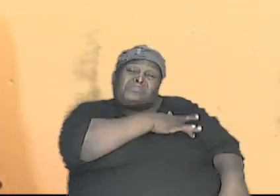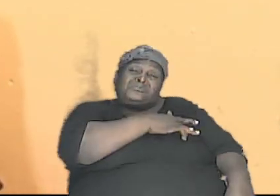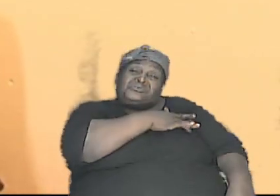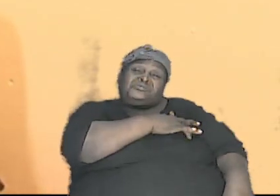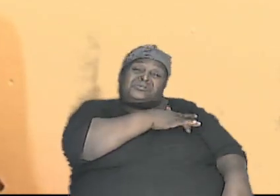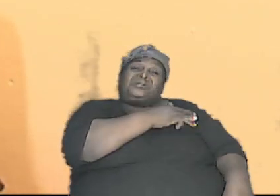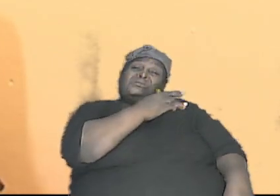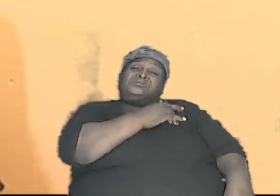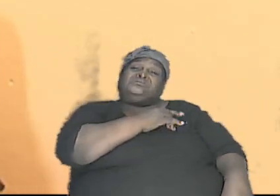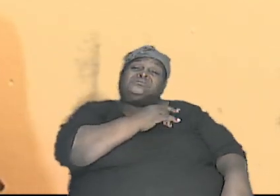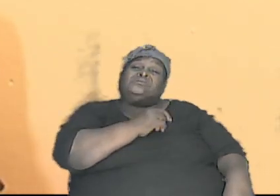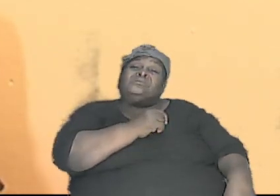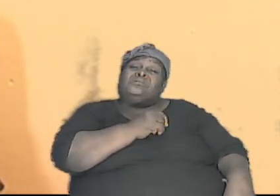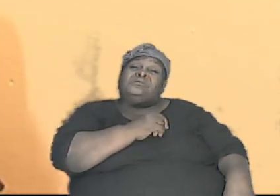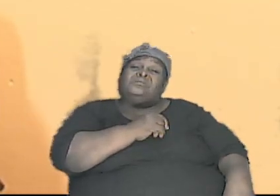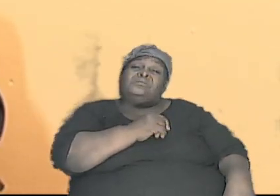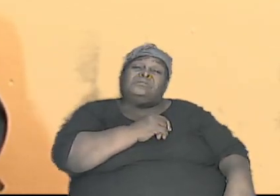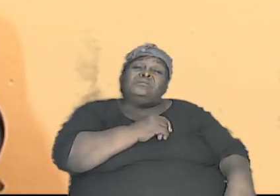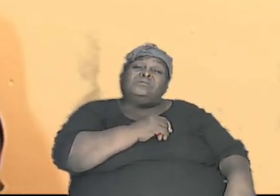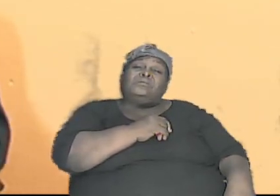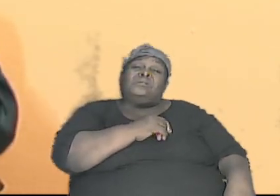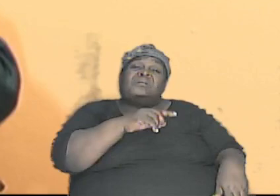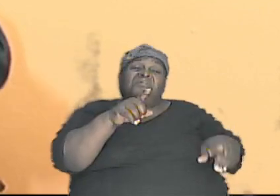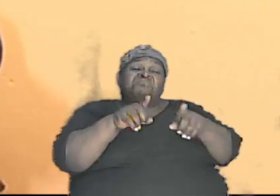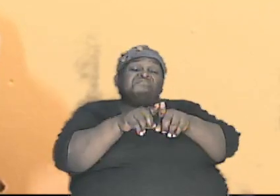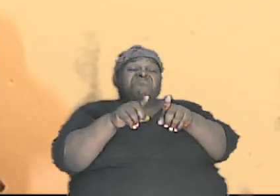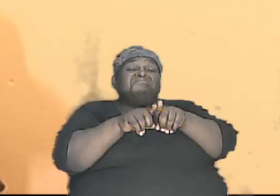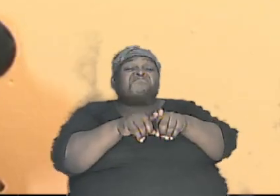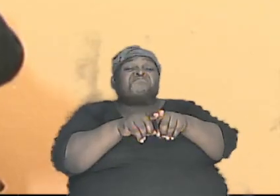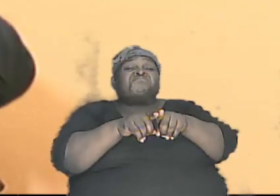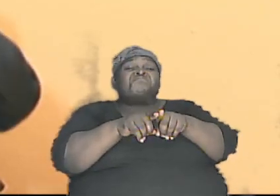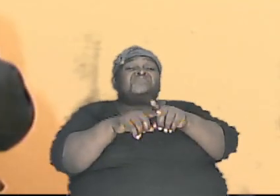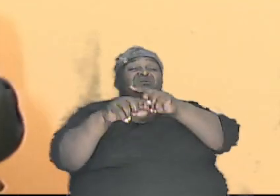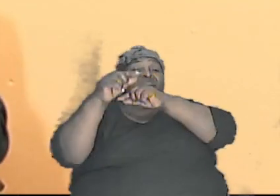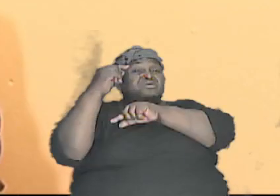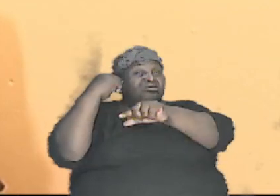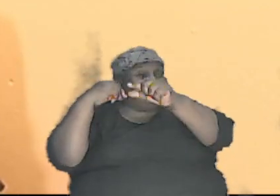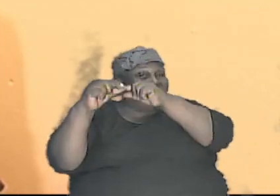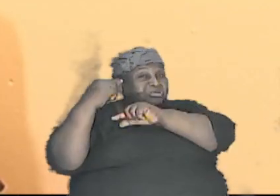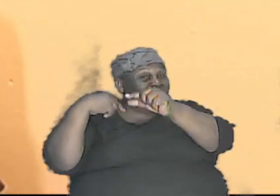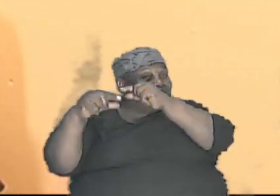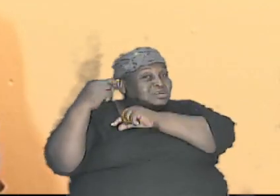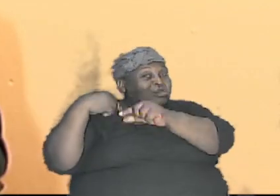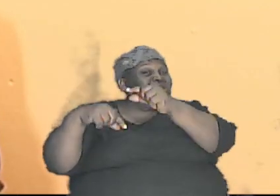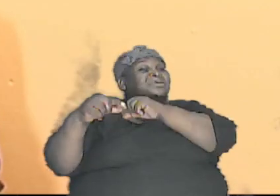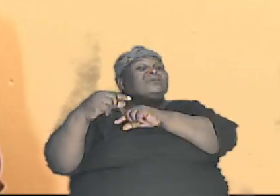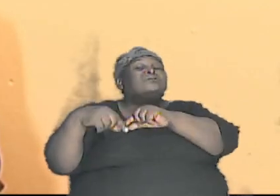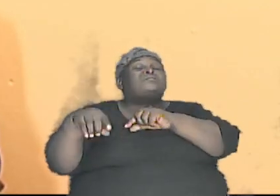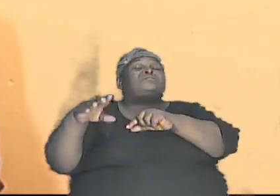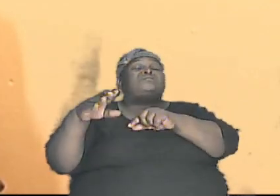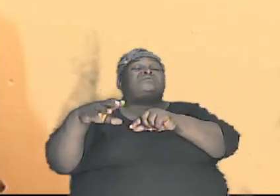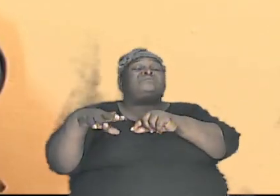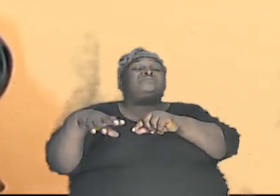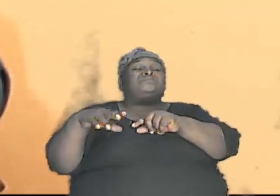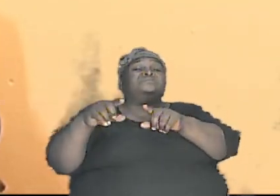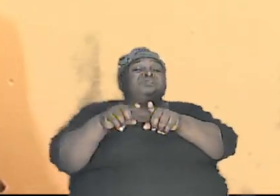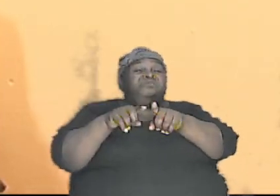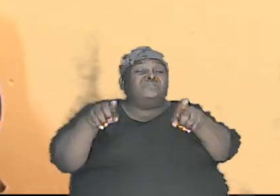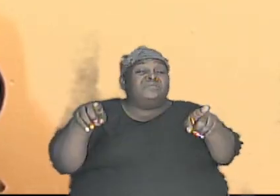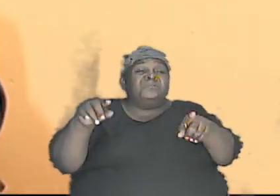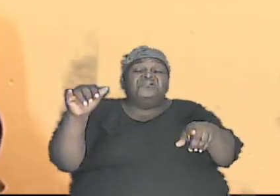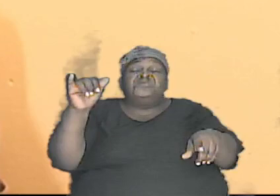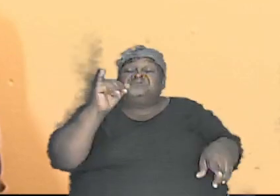statement but it is as a result of the genetic diversity but it is the